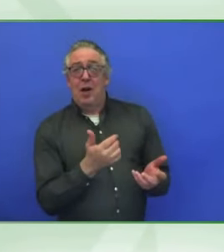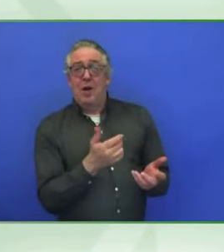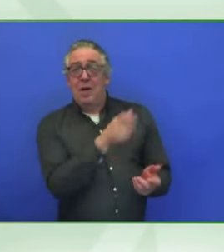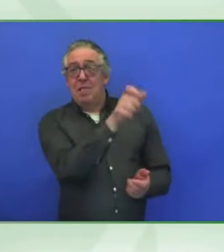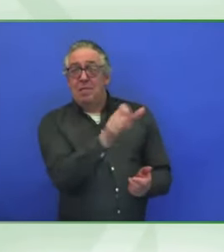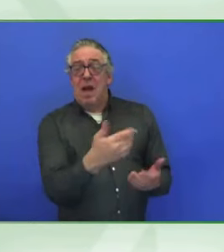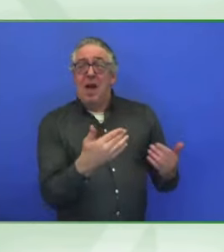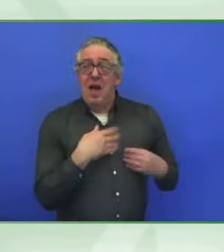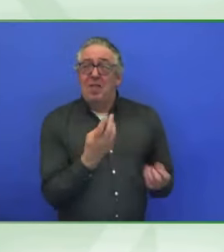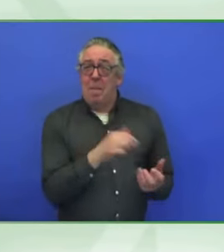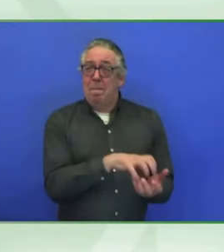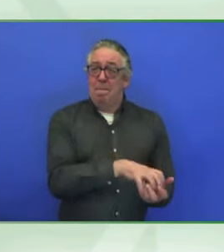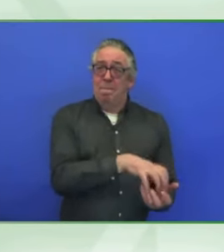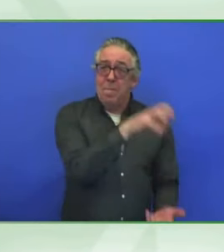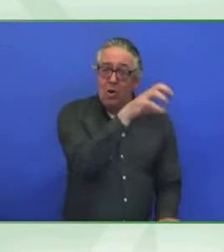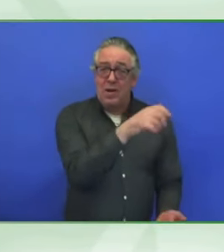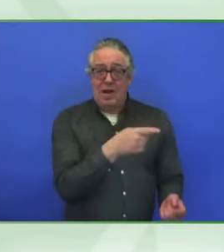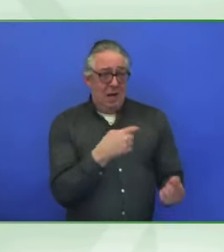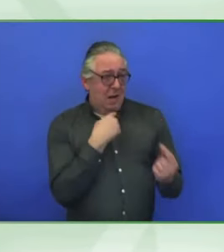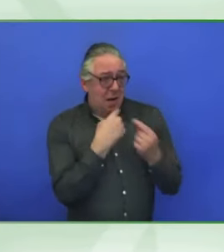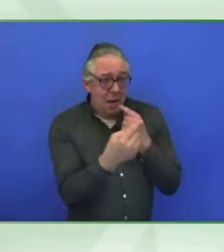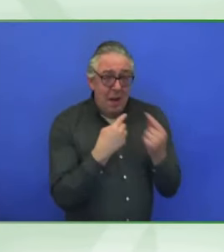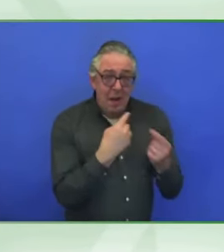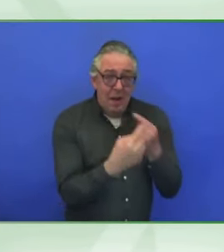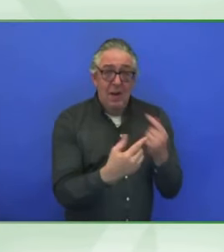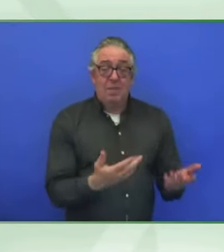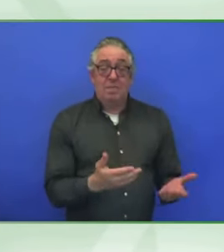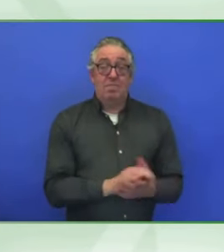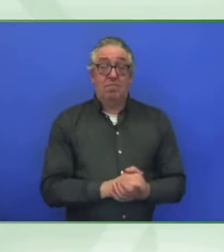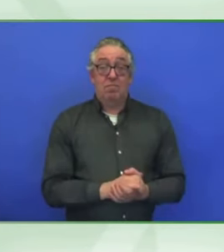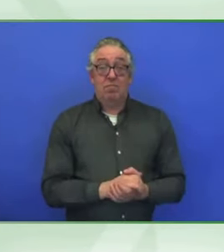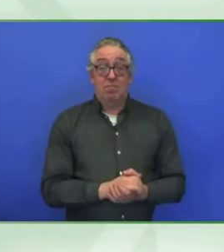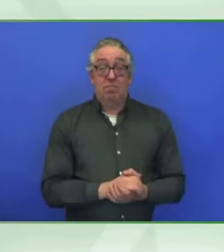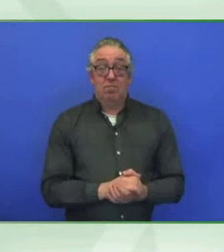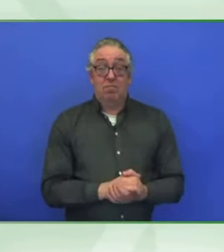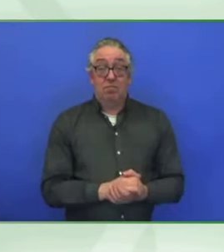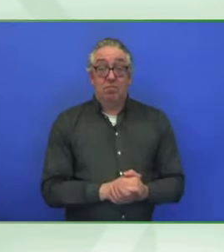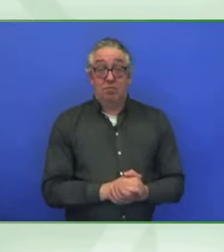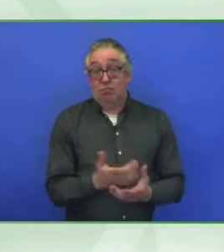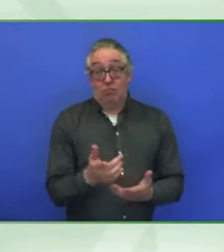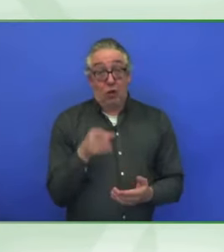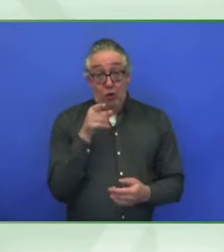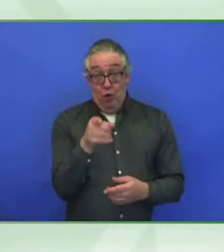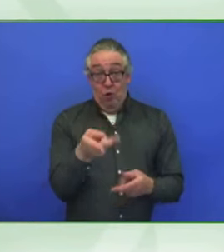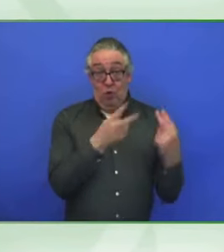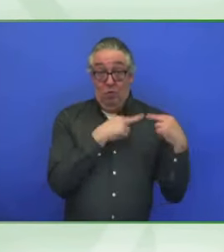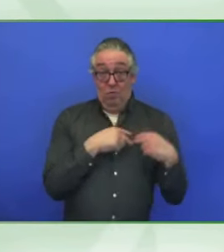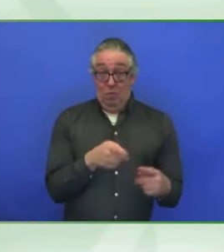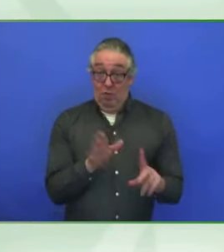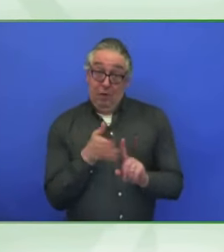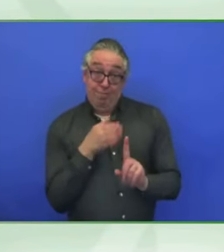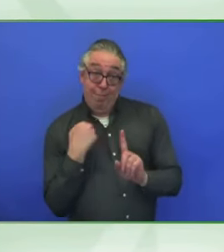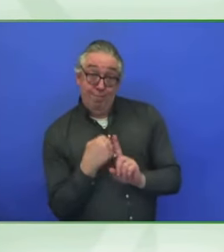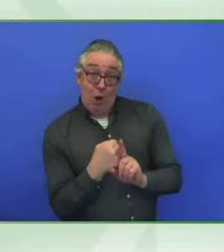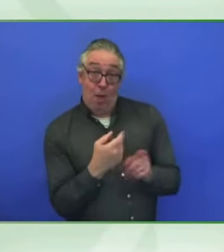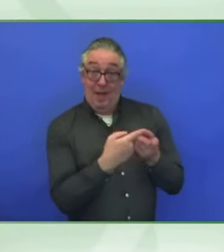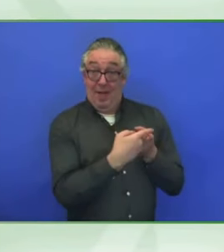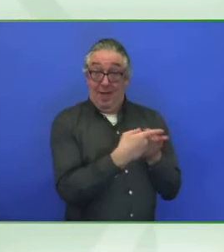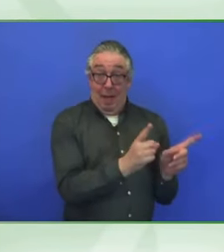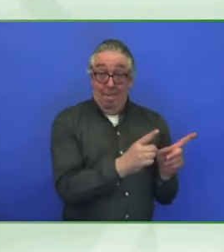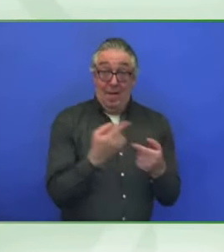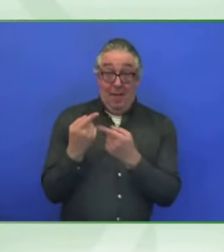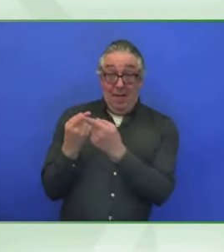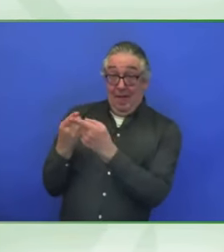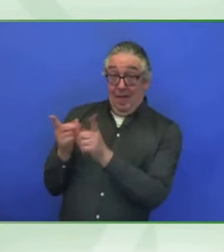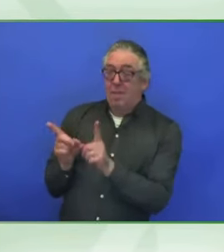global system that again, are ripe for, for opportunity. So, I know we had a question towards the